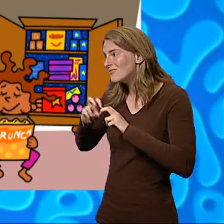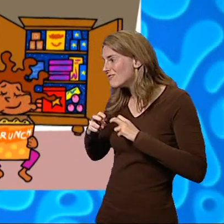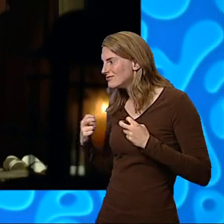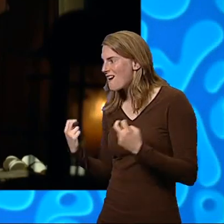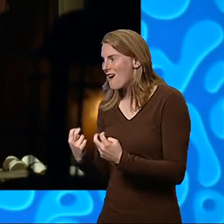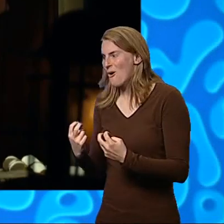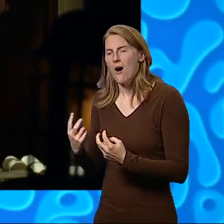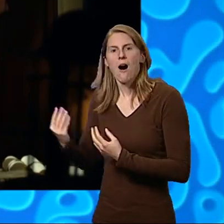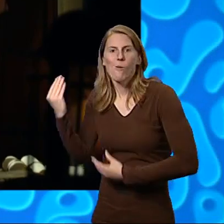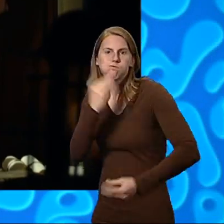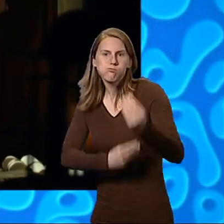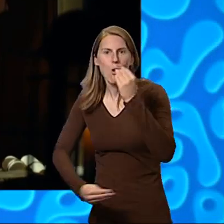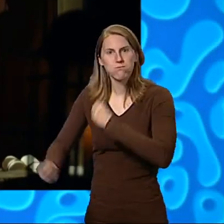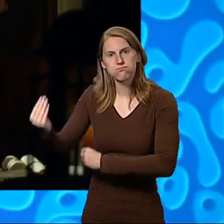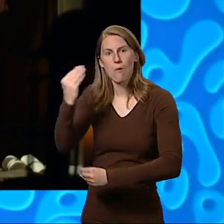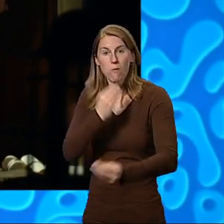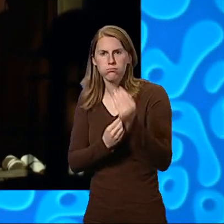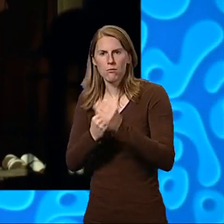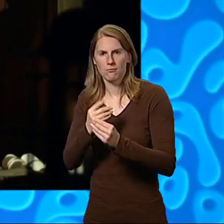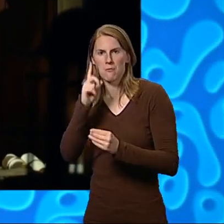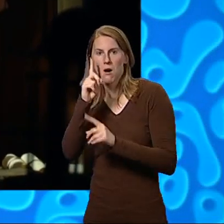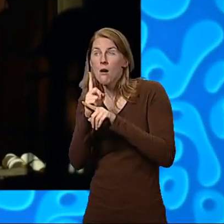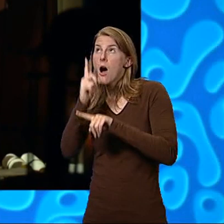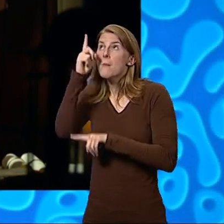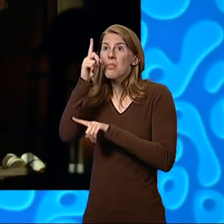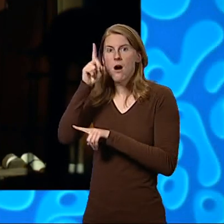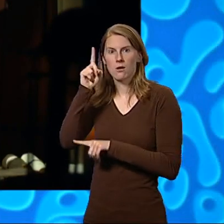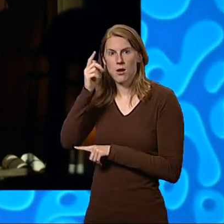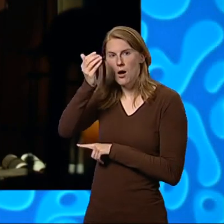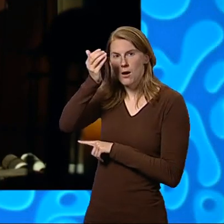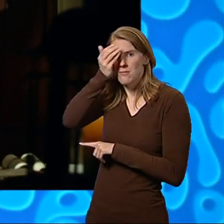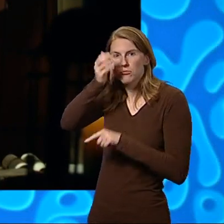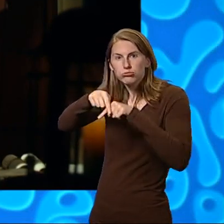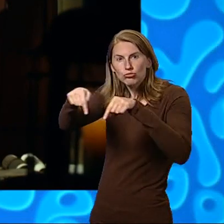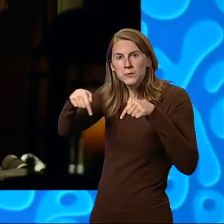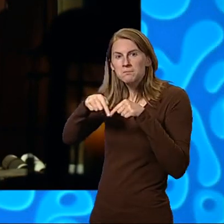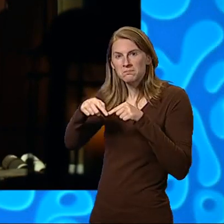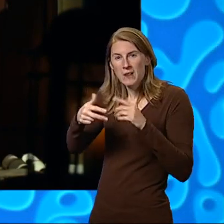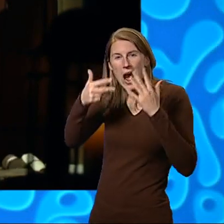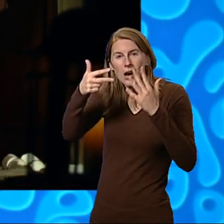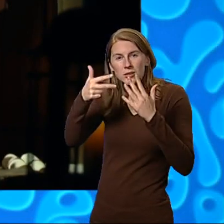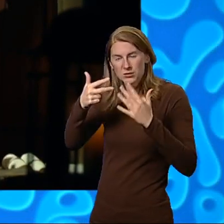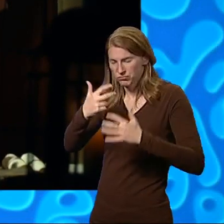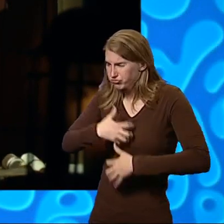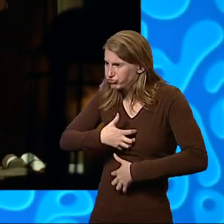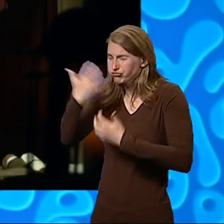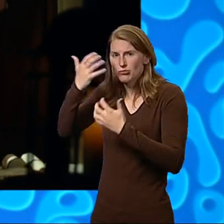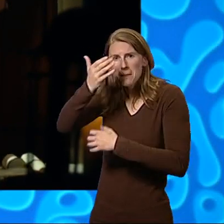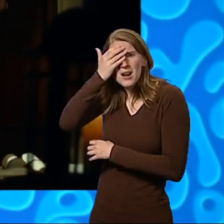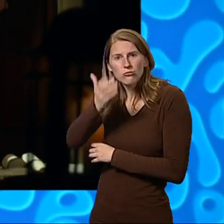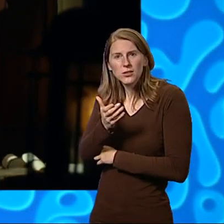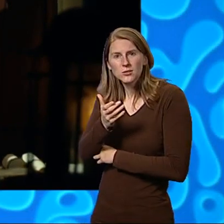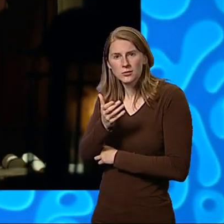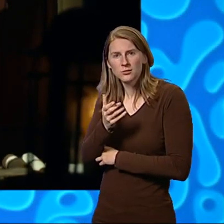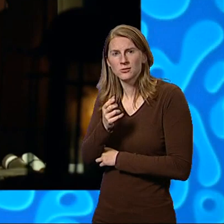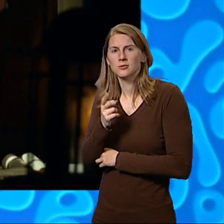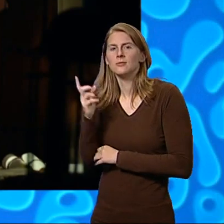There were eight very cross pirates locked in Patagonia Clatterbottom's cabin. Fifi Fofum tried to escape